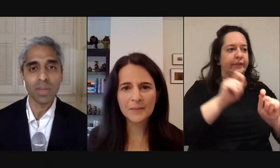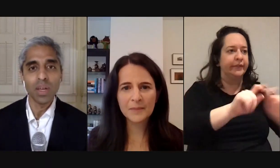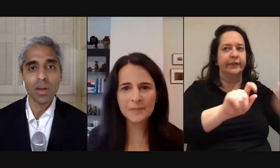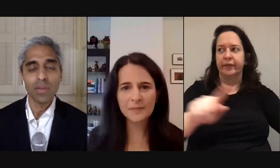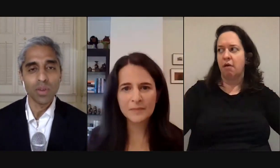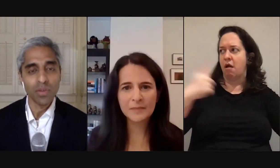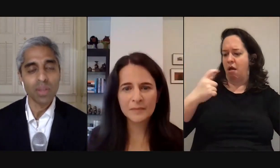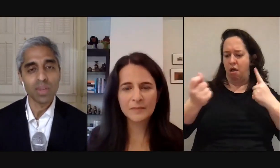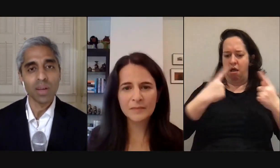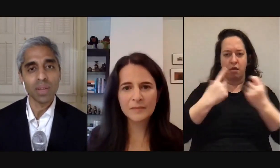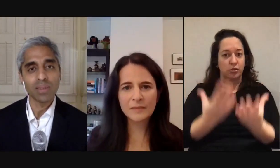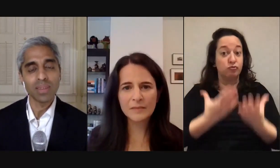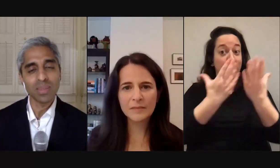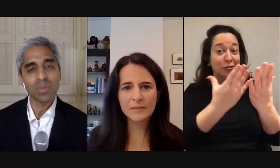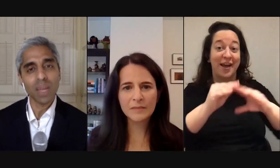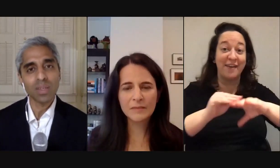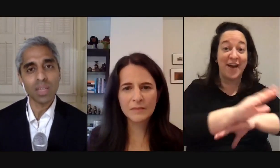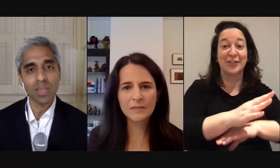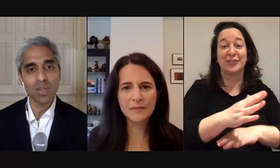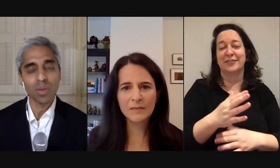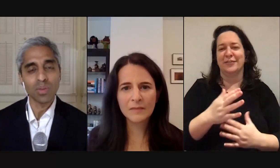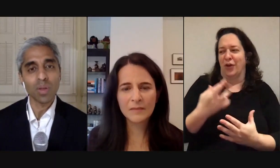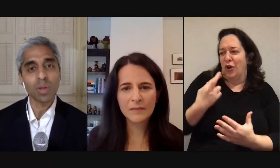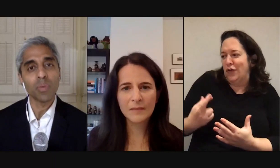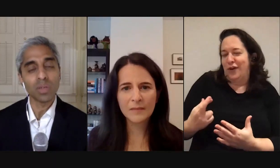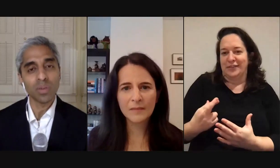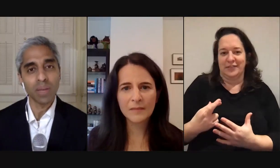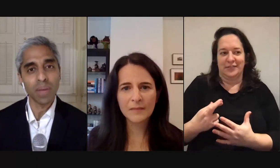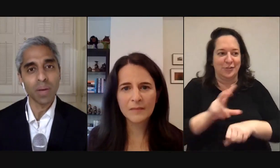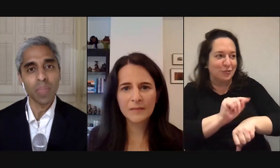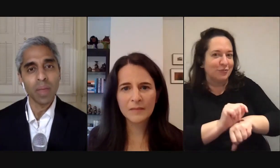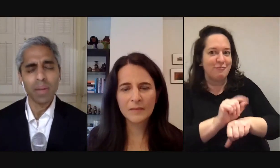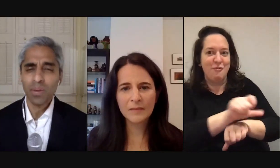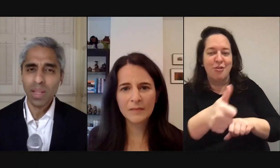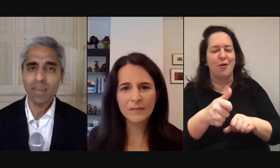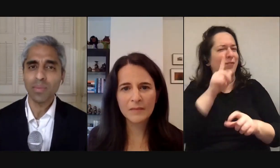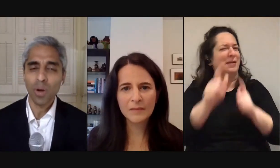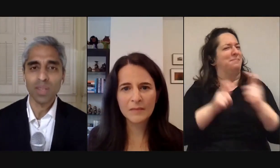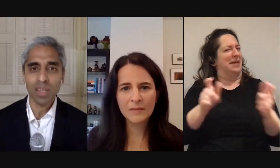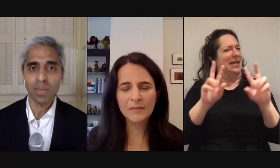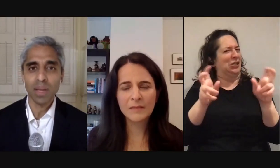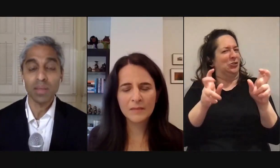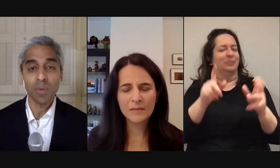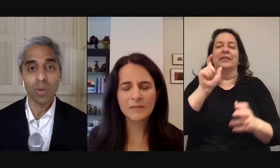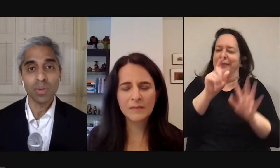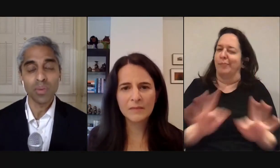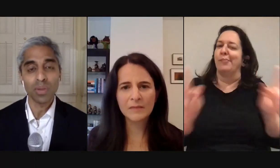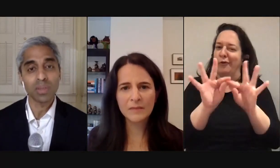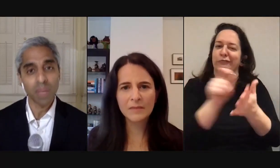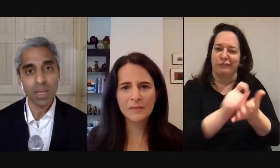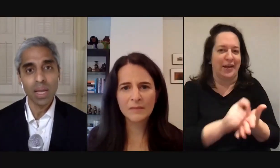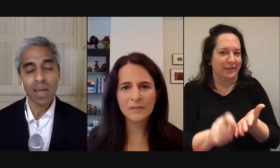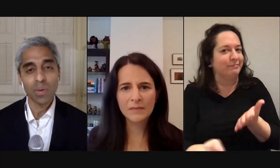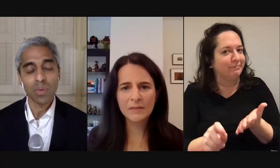advice of of good friends and confidants that this was actually the issue that was not only important to write about but I realized the more I talked about it the more it